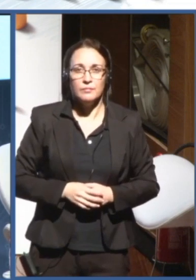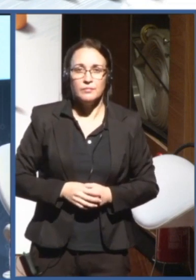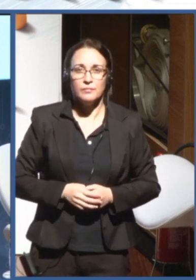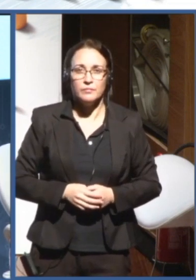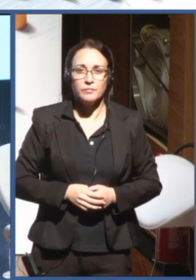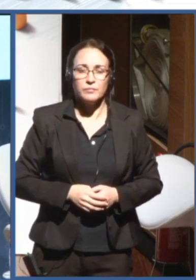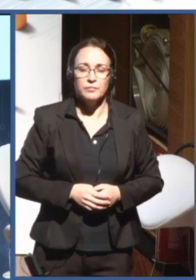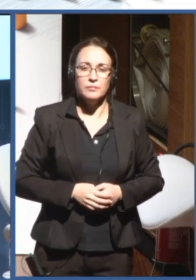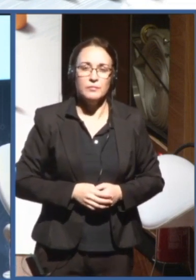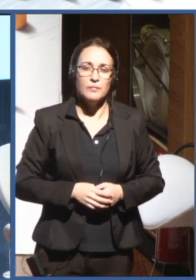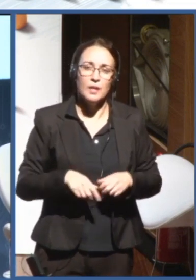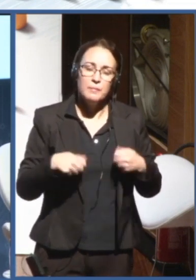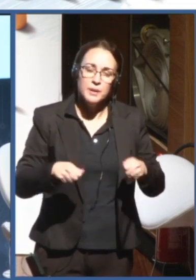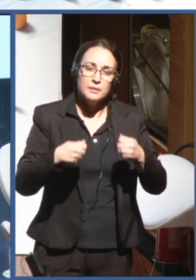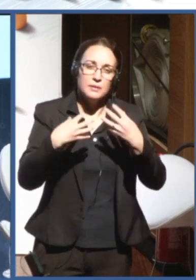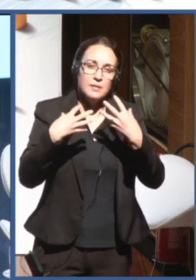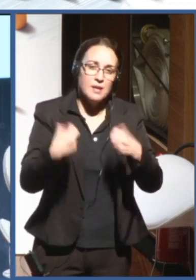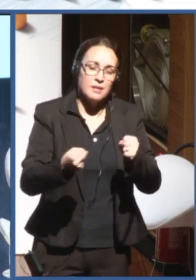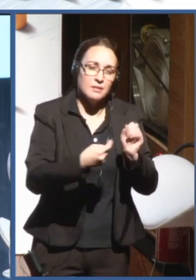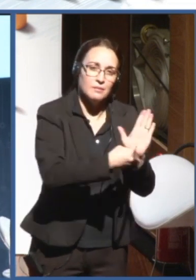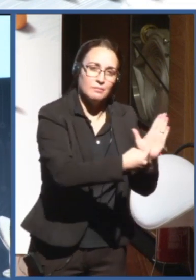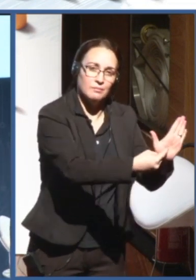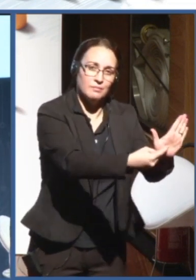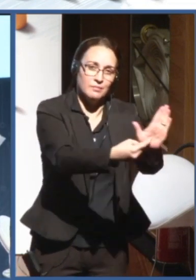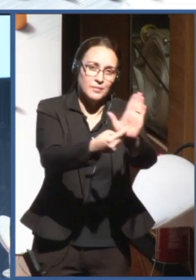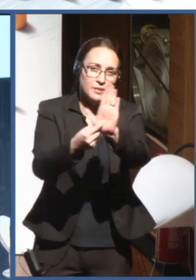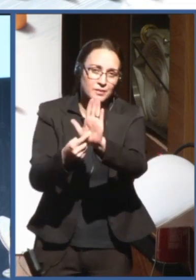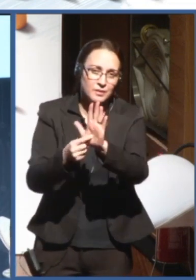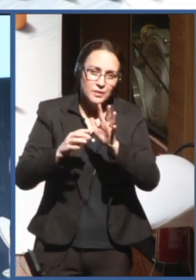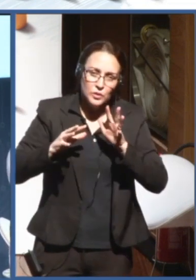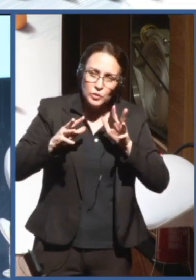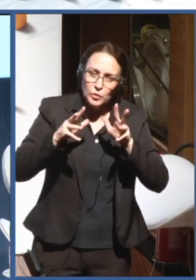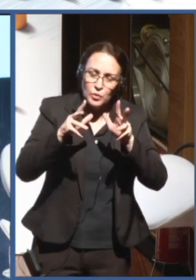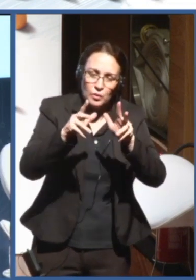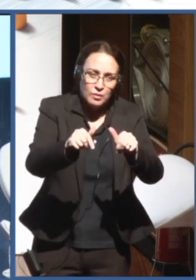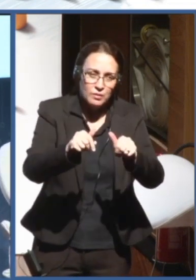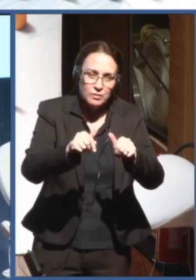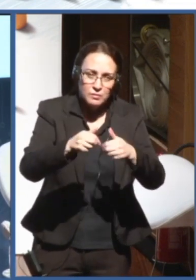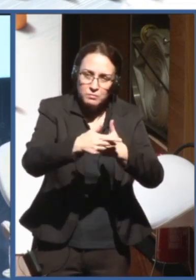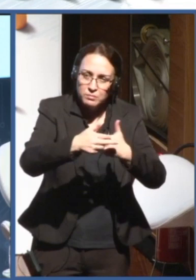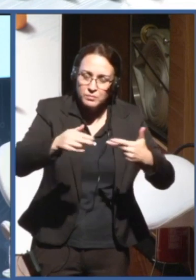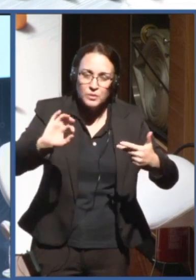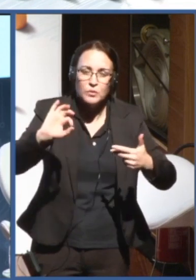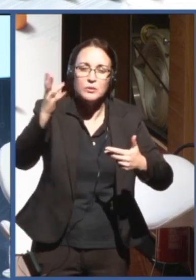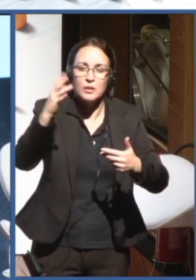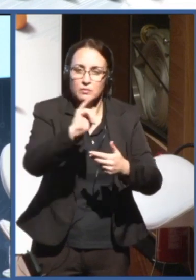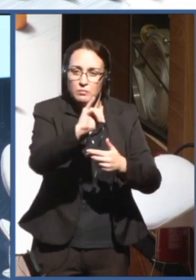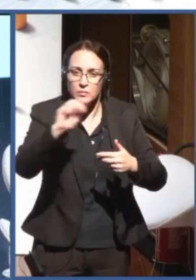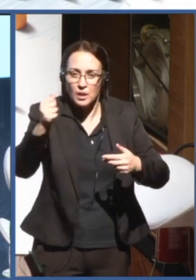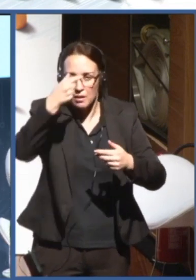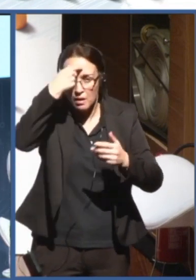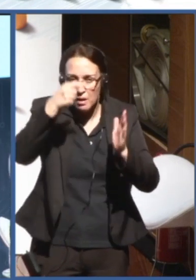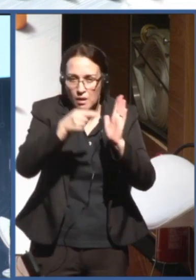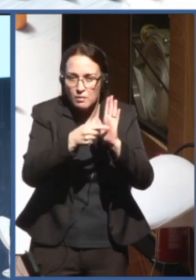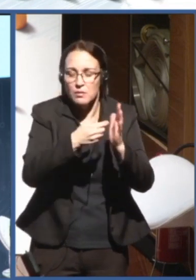AI life cycle, requiring governments to take steps to allow systems to be